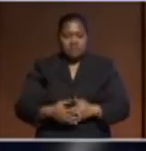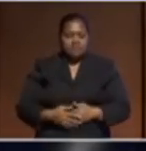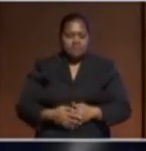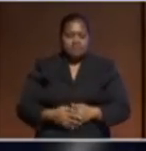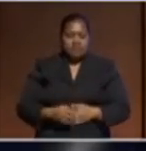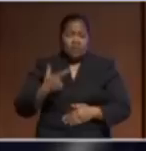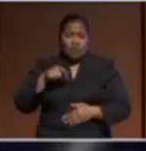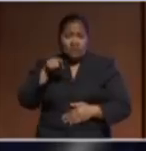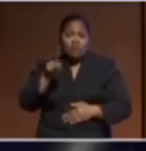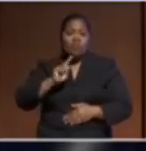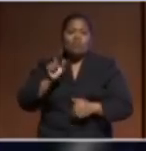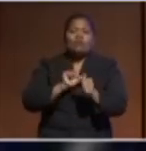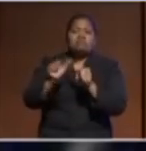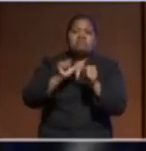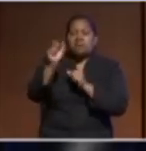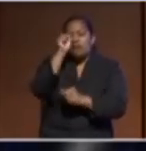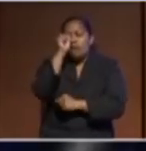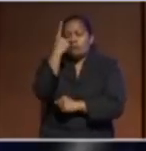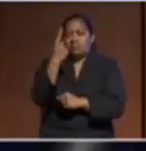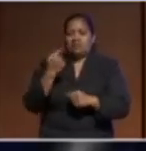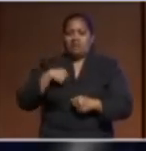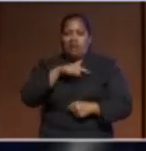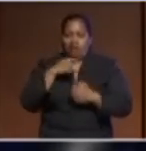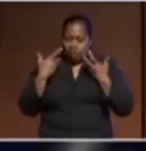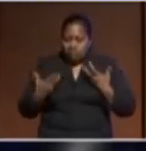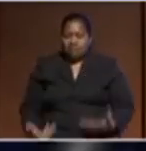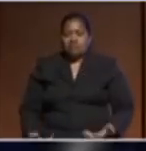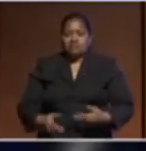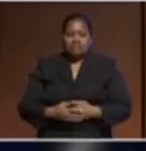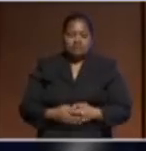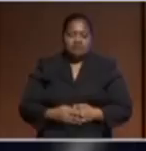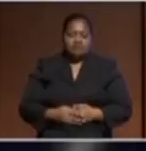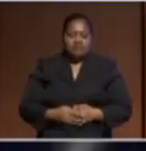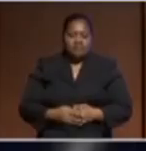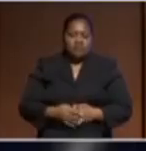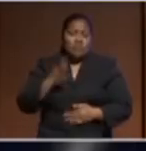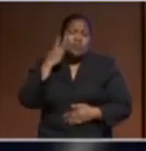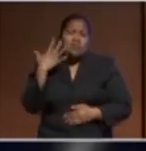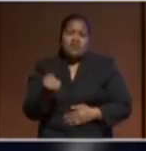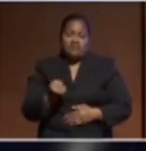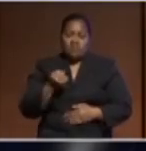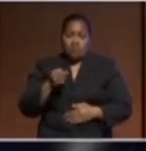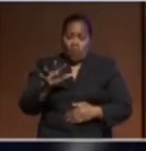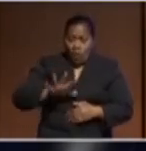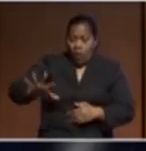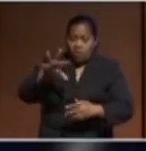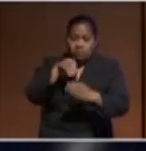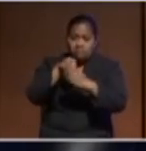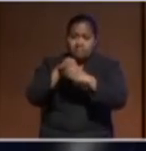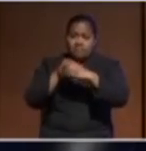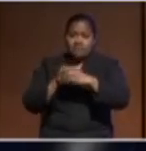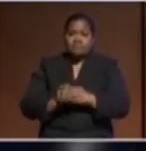better understand our history and our place. And I think as long as we have some of those fundamental values in play